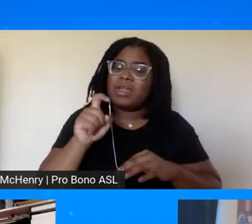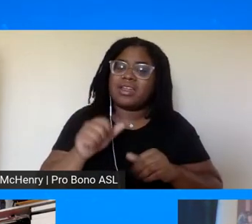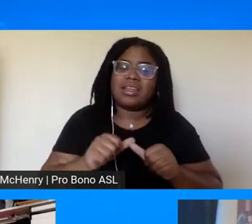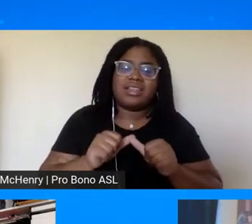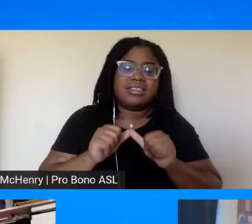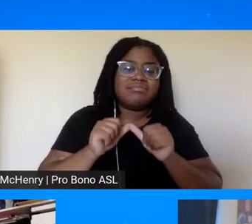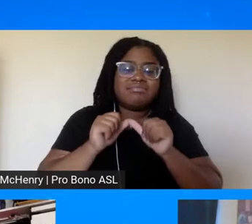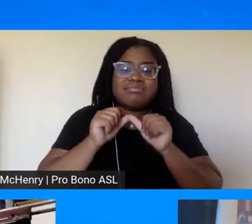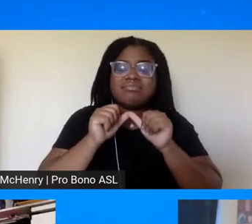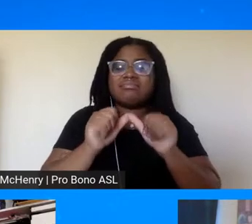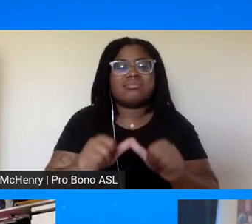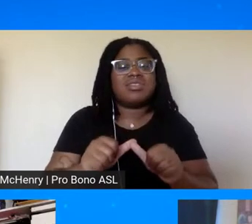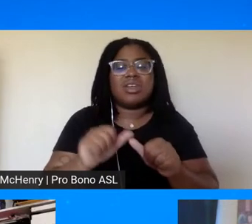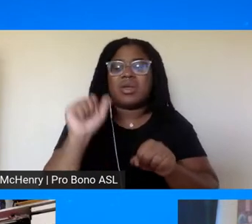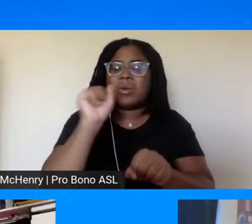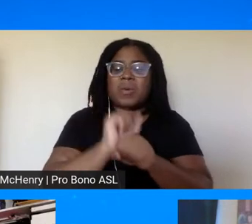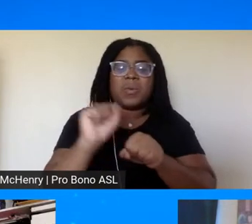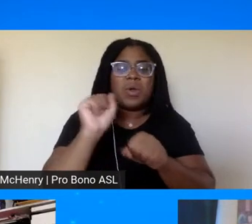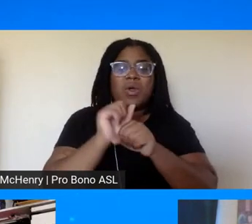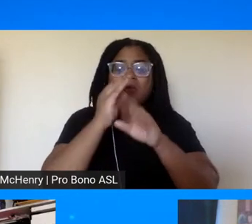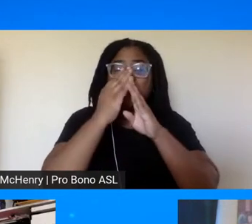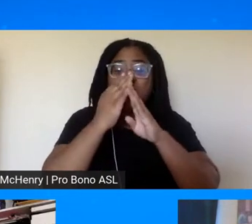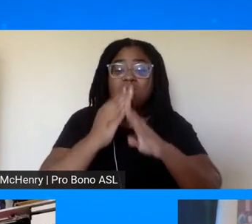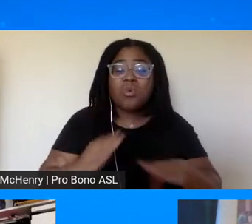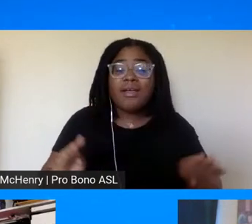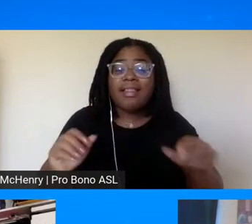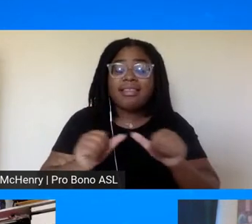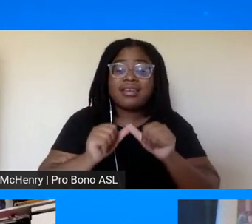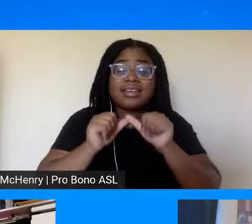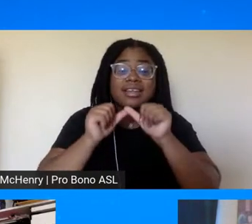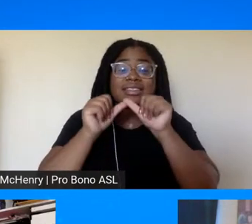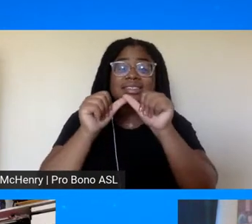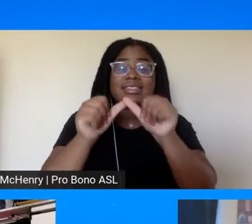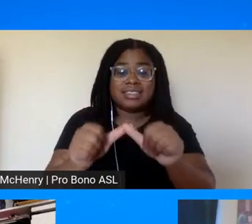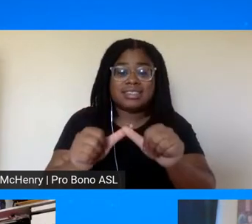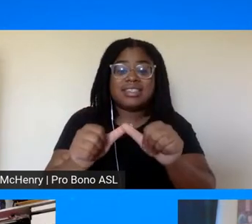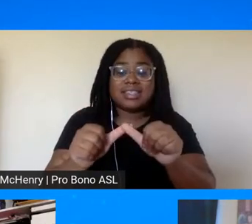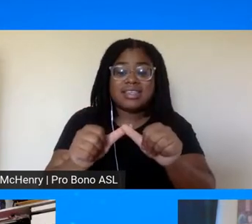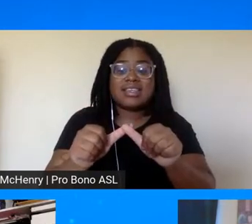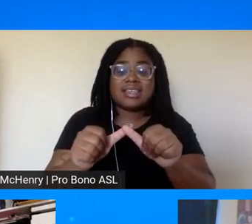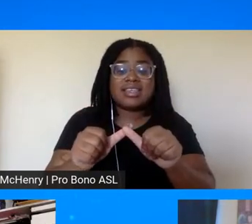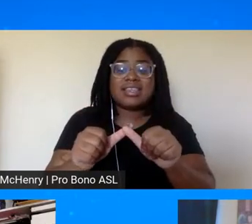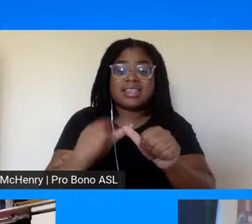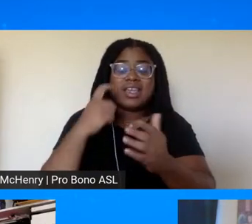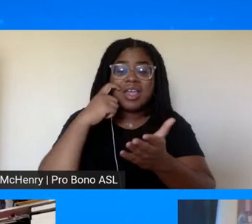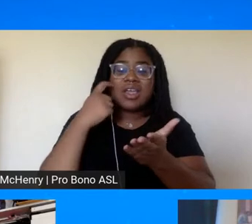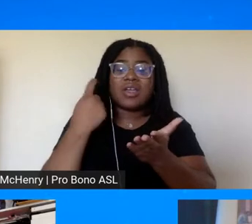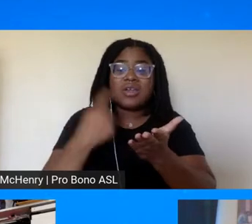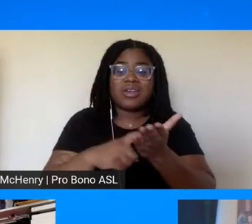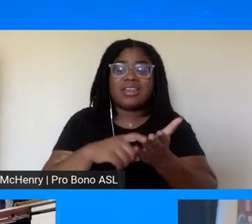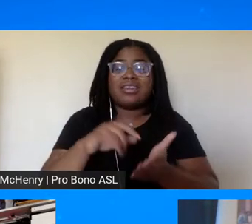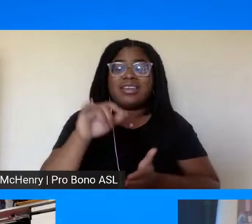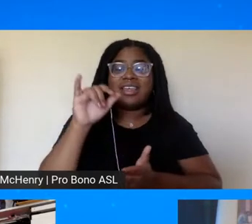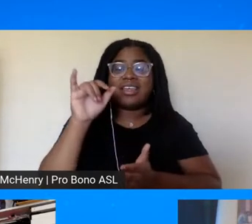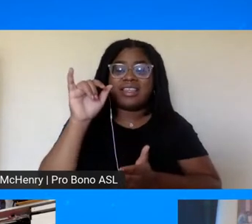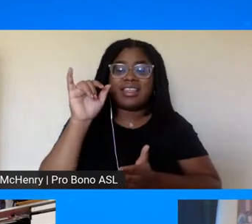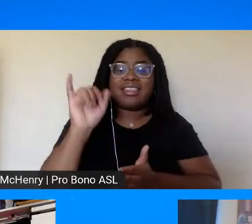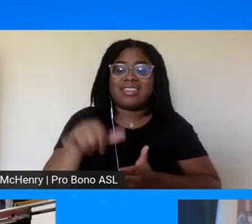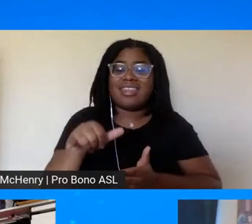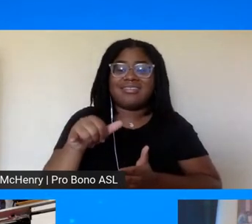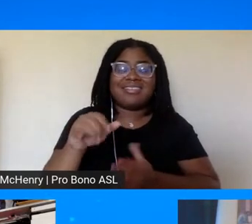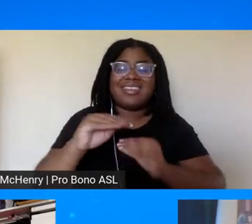quietly, sustainably, consistently, in other words, and recognize that the Alfin said nothing comes